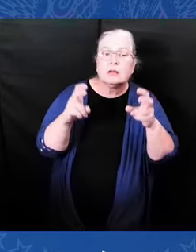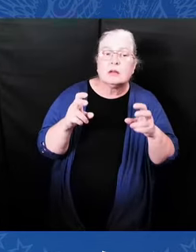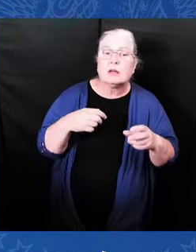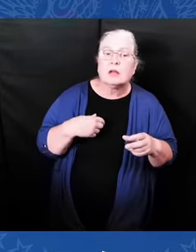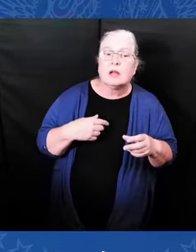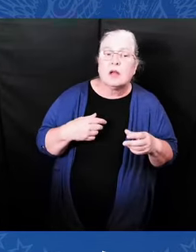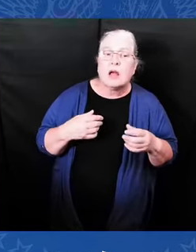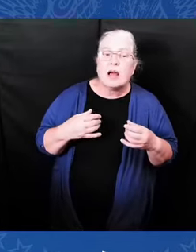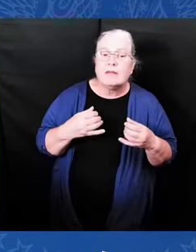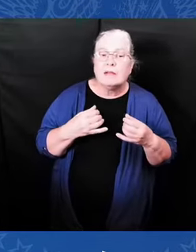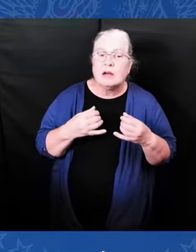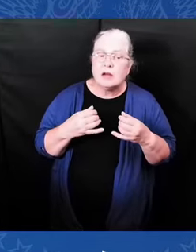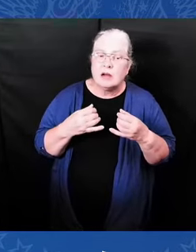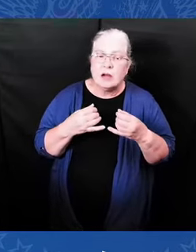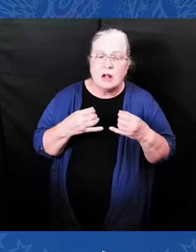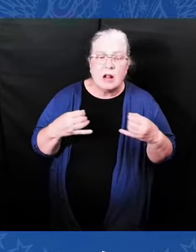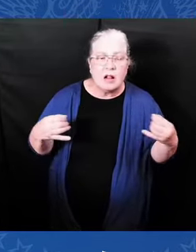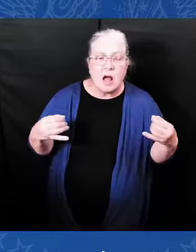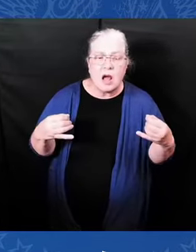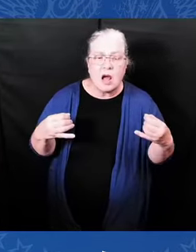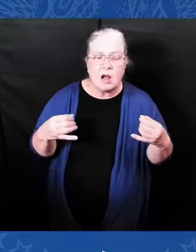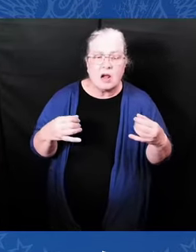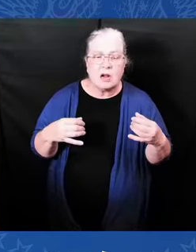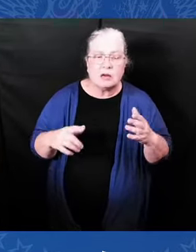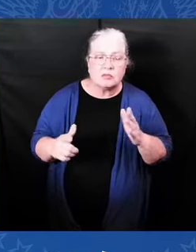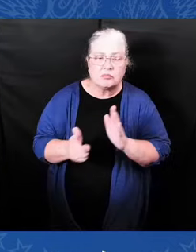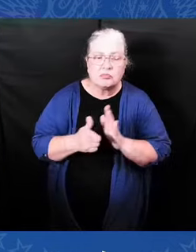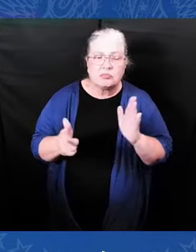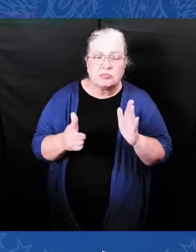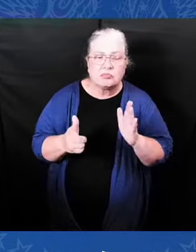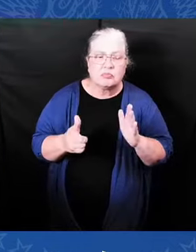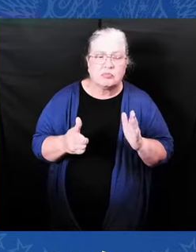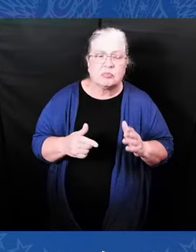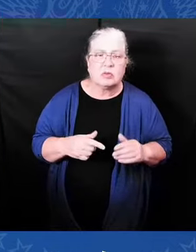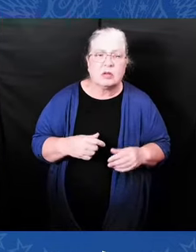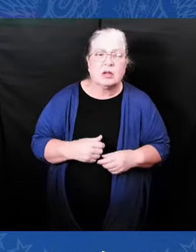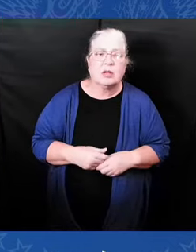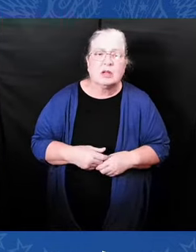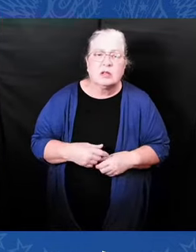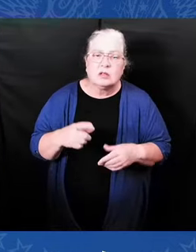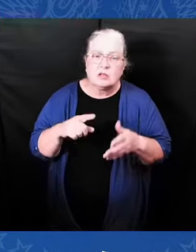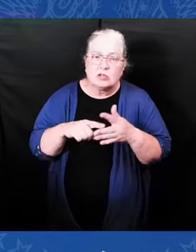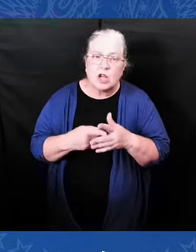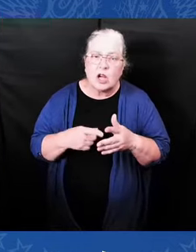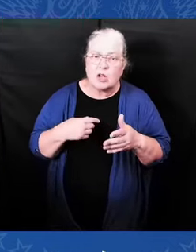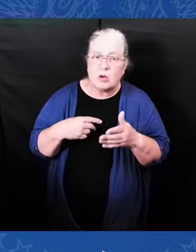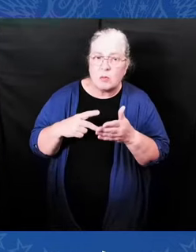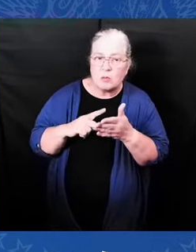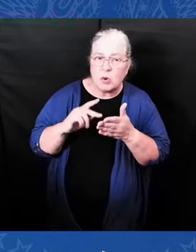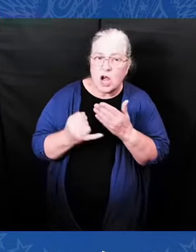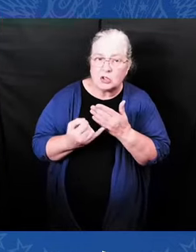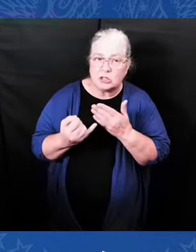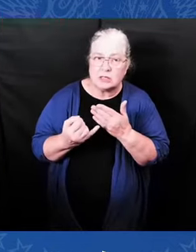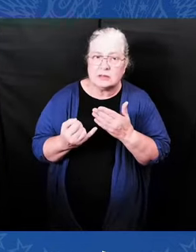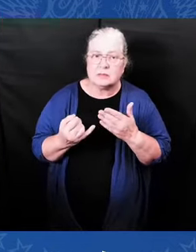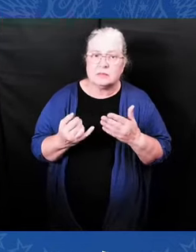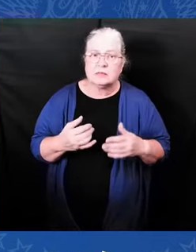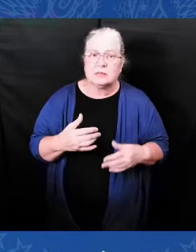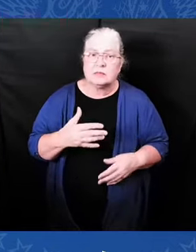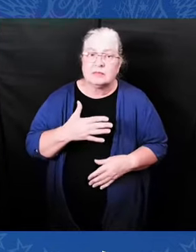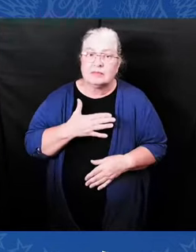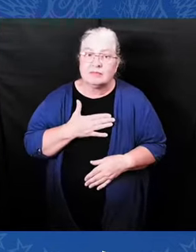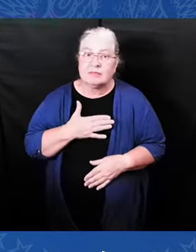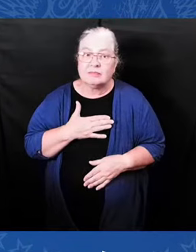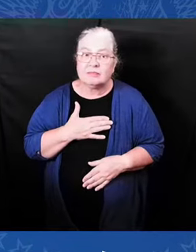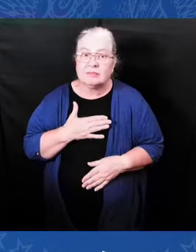private project — a pilot project funded by my bipartisan infrastructure law to help connect —